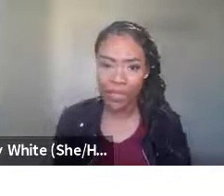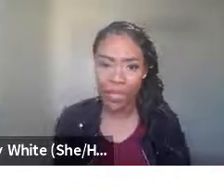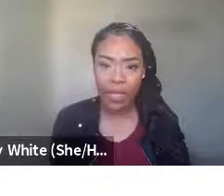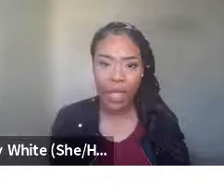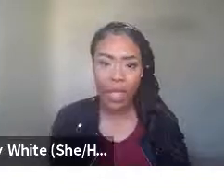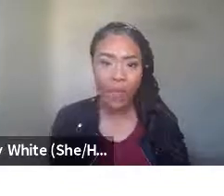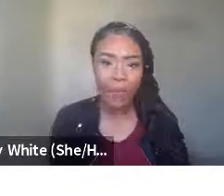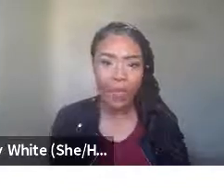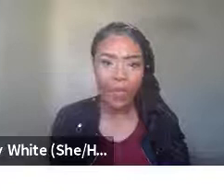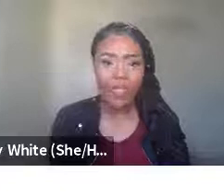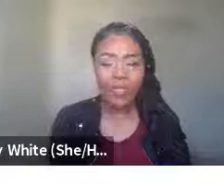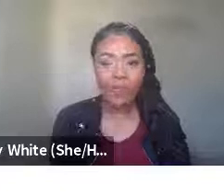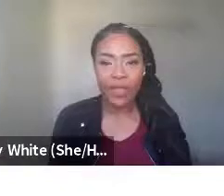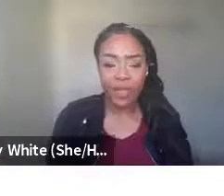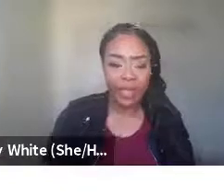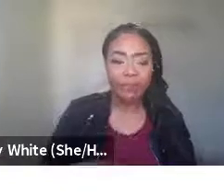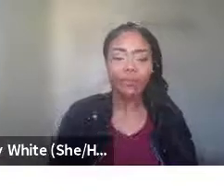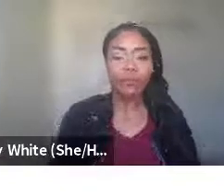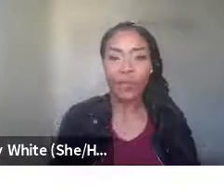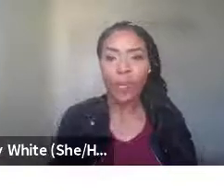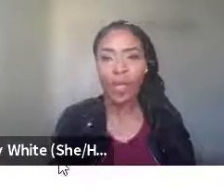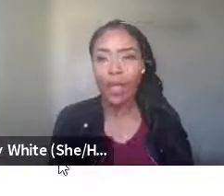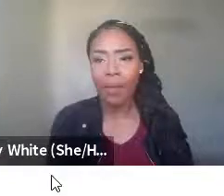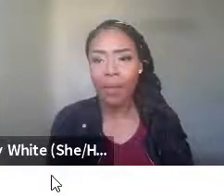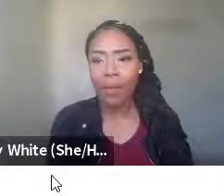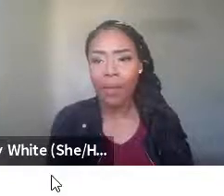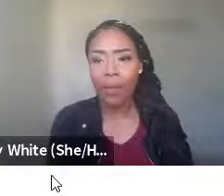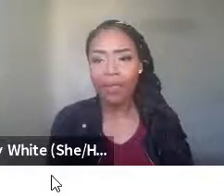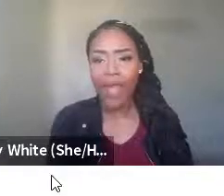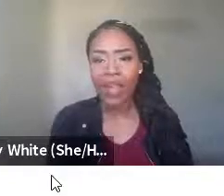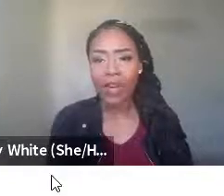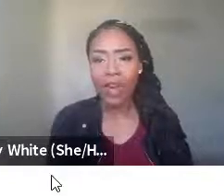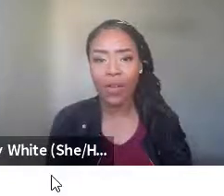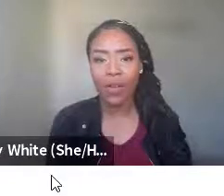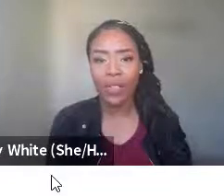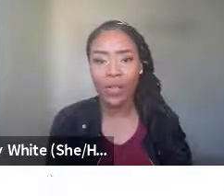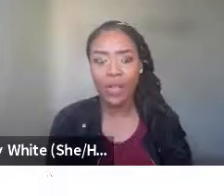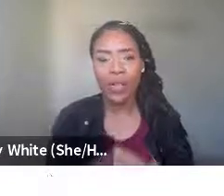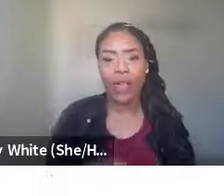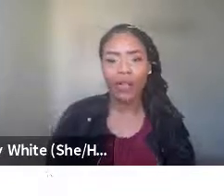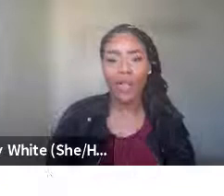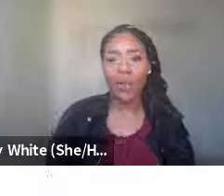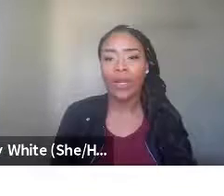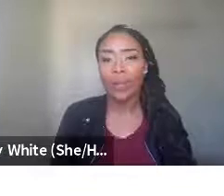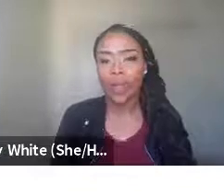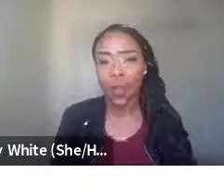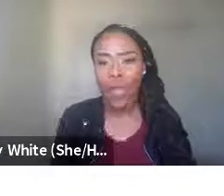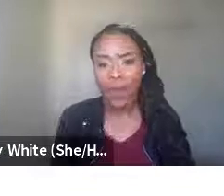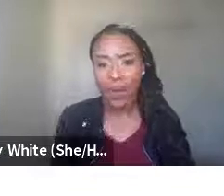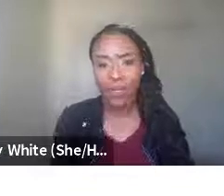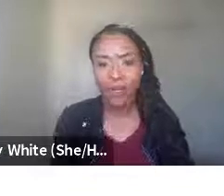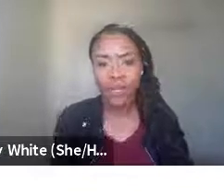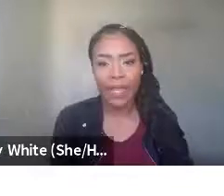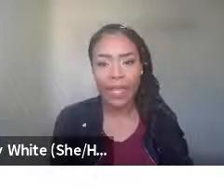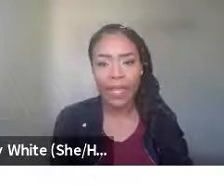black children. Specifically, with black girls, they found that when compared to